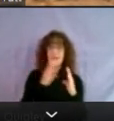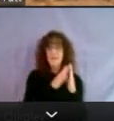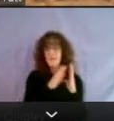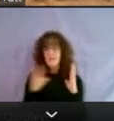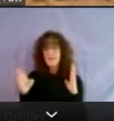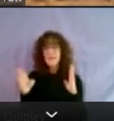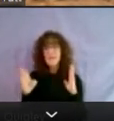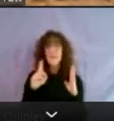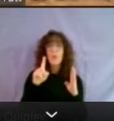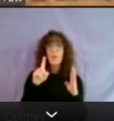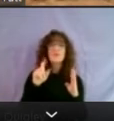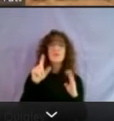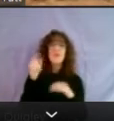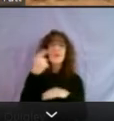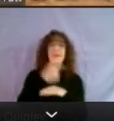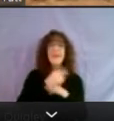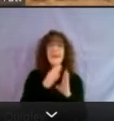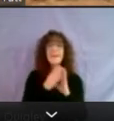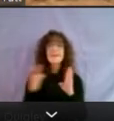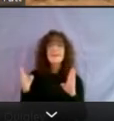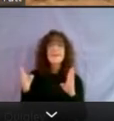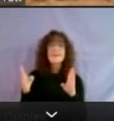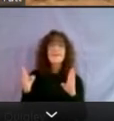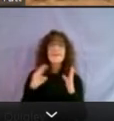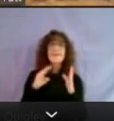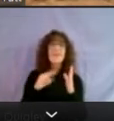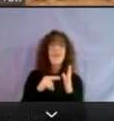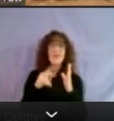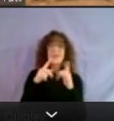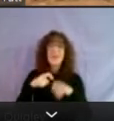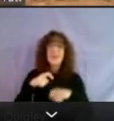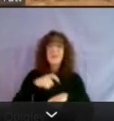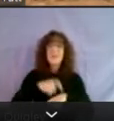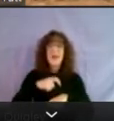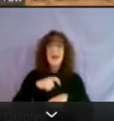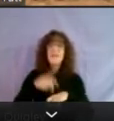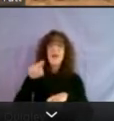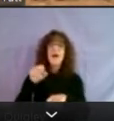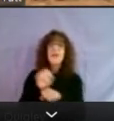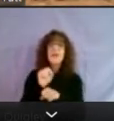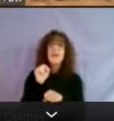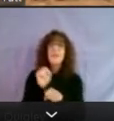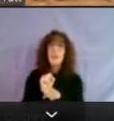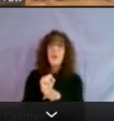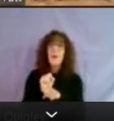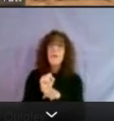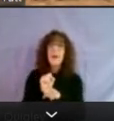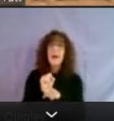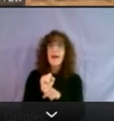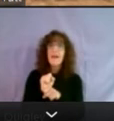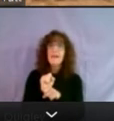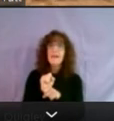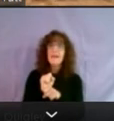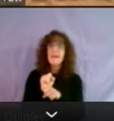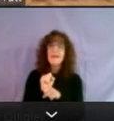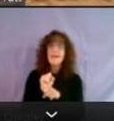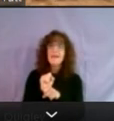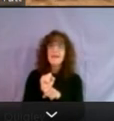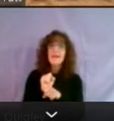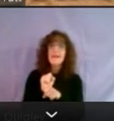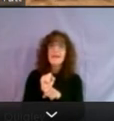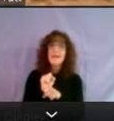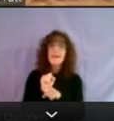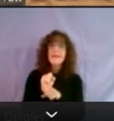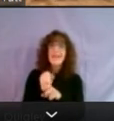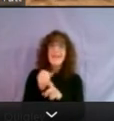a cliff coming. And unfortunately it also coincides with the unemployment, uh, compensation expansion